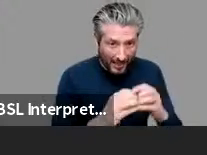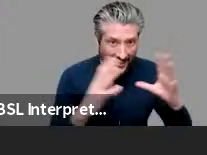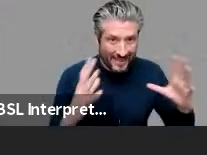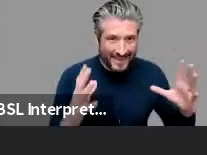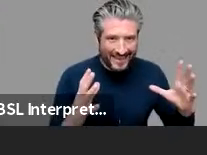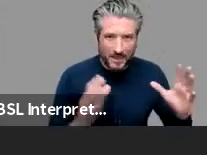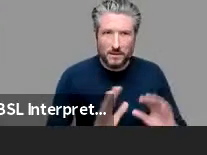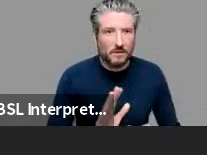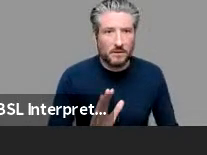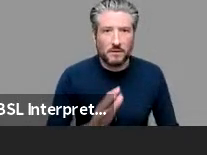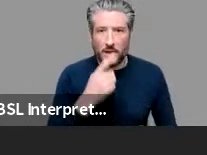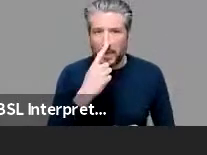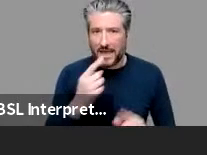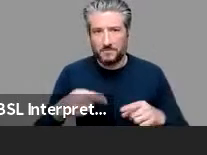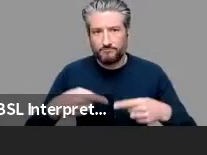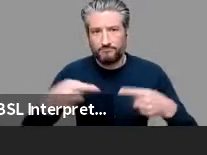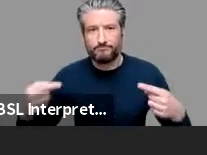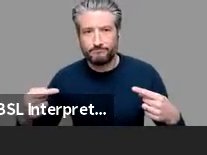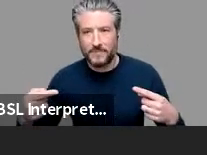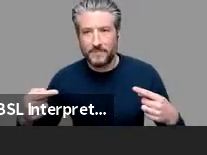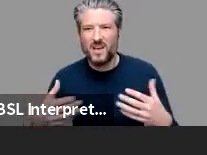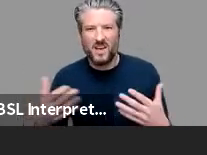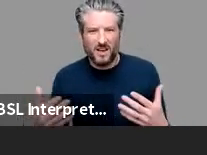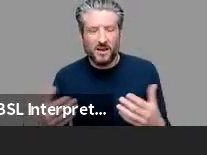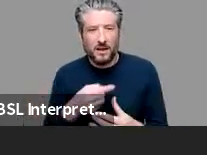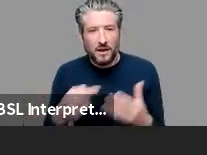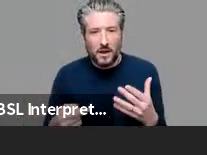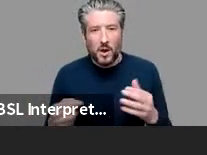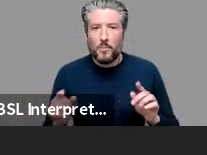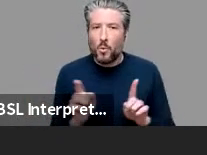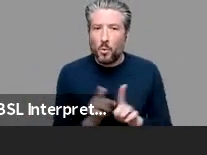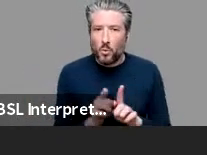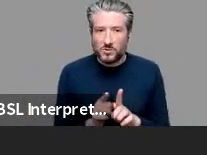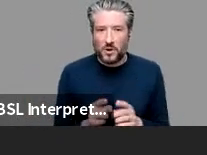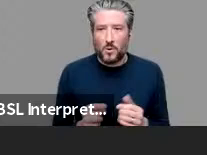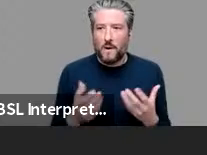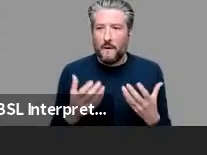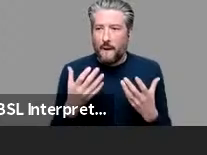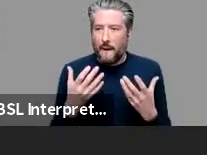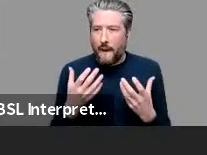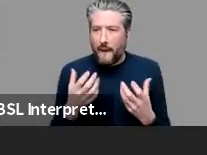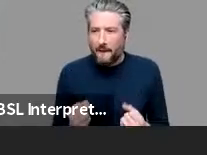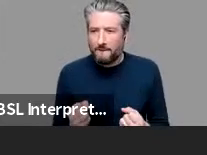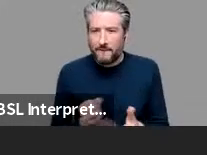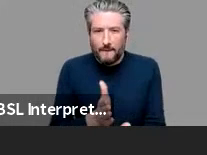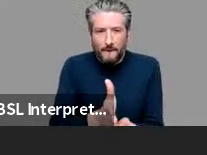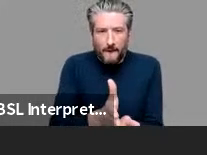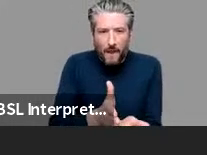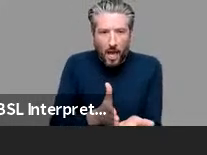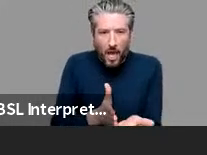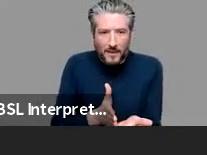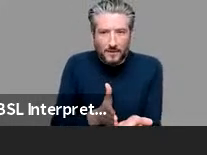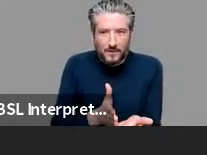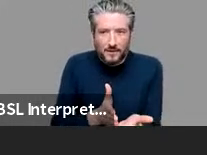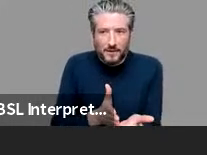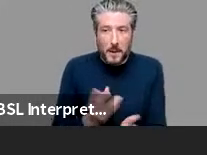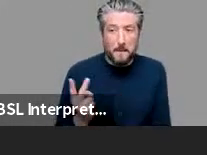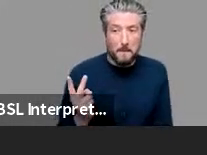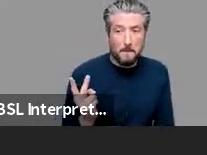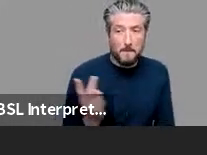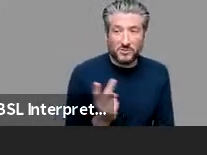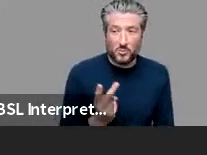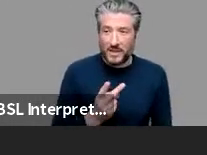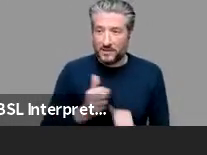in polish and the dividing lines between the categories we acknowledge may not fall where we expect them to fall and this is something i will